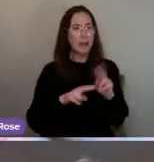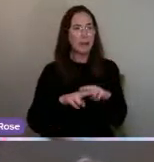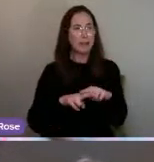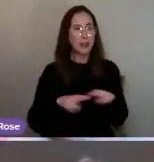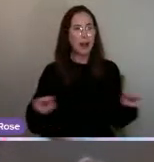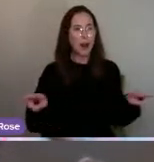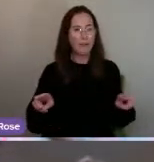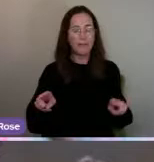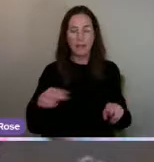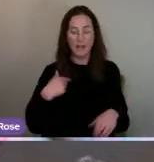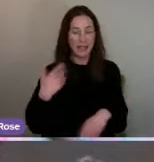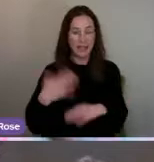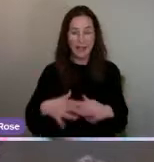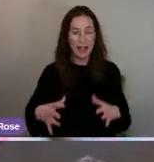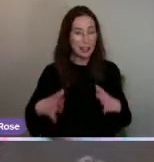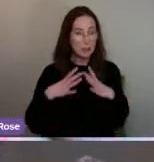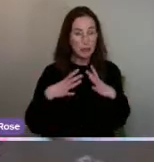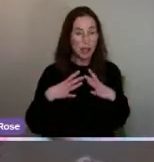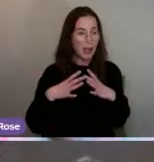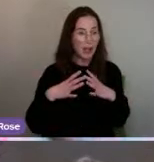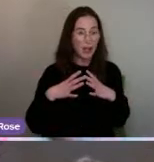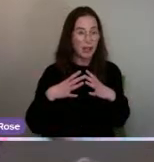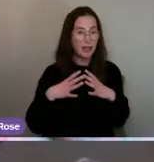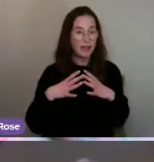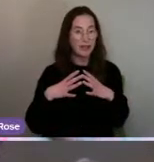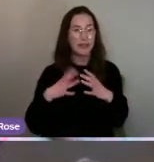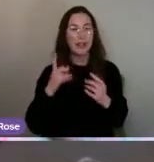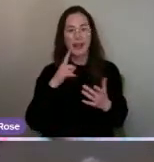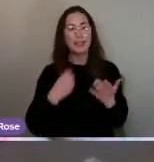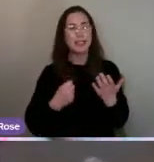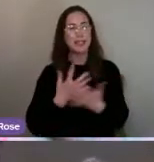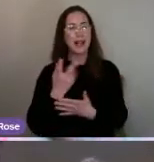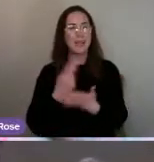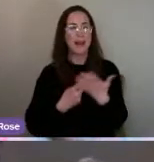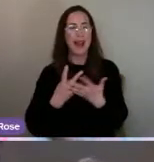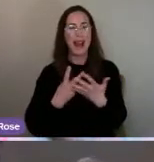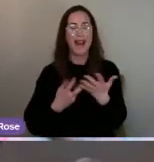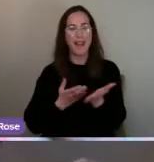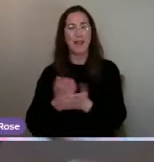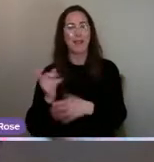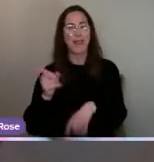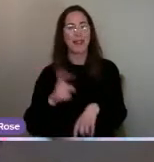the first time I'd ever had a break. And I developed my art even more.